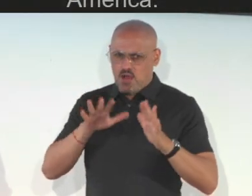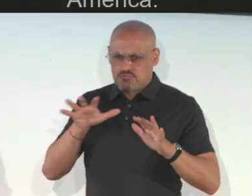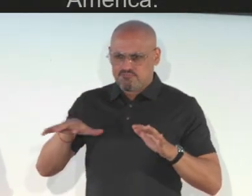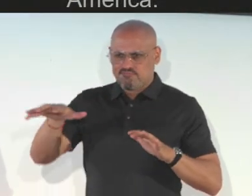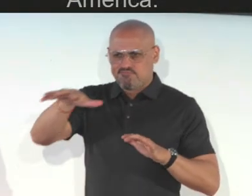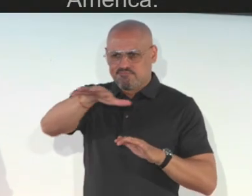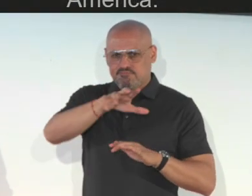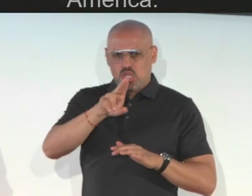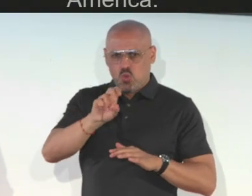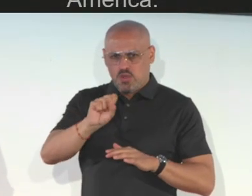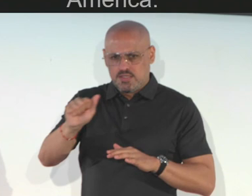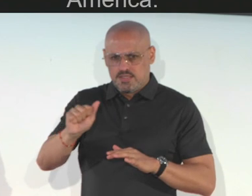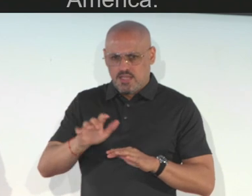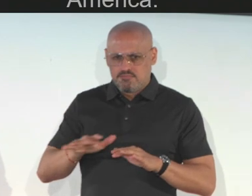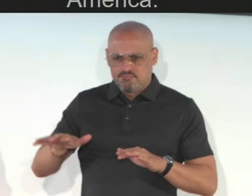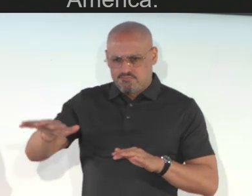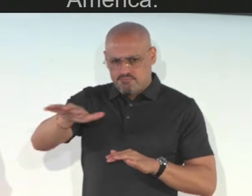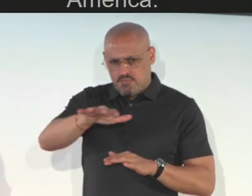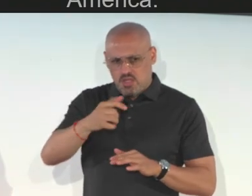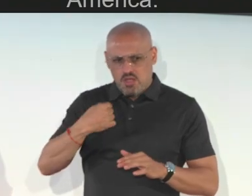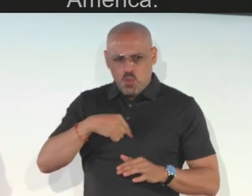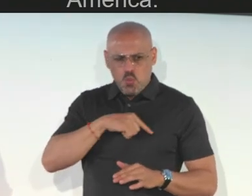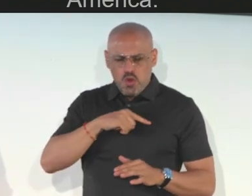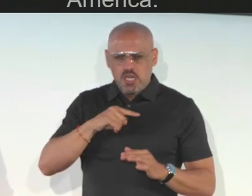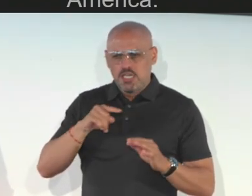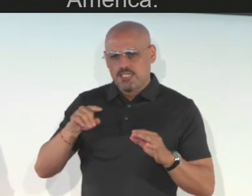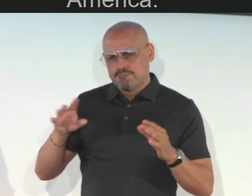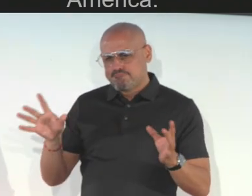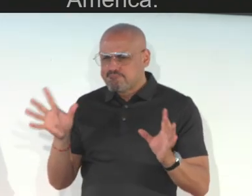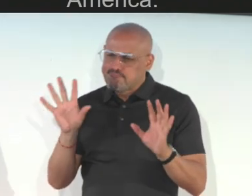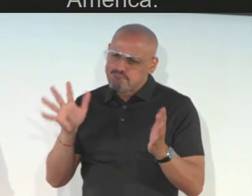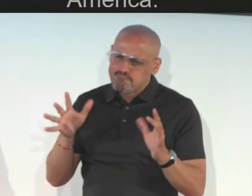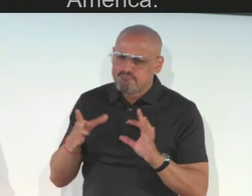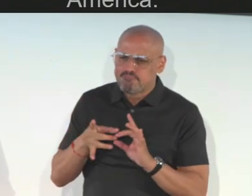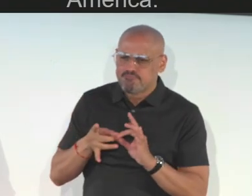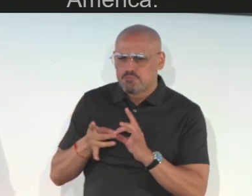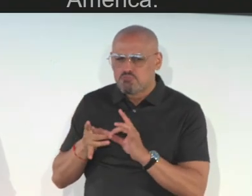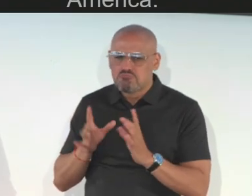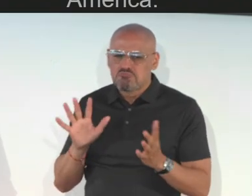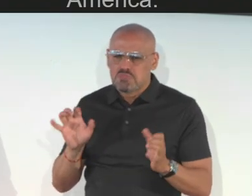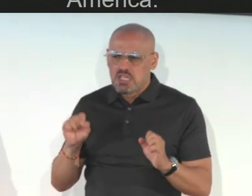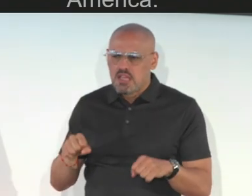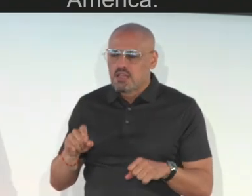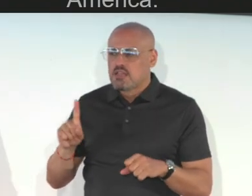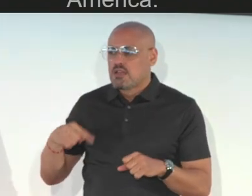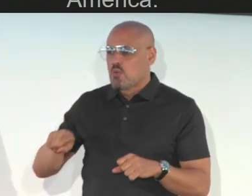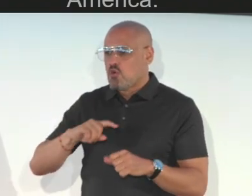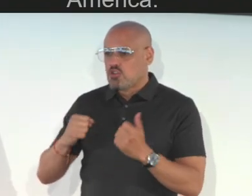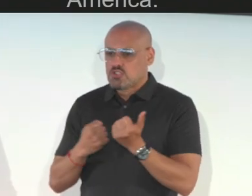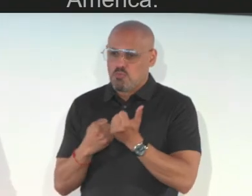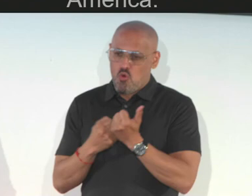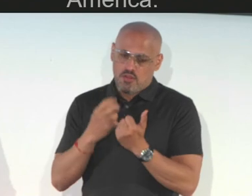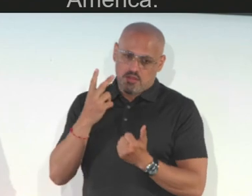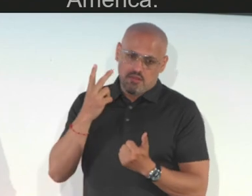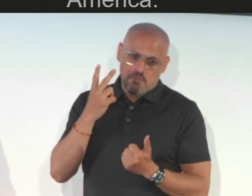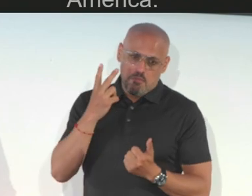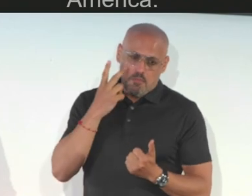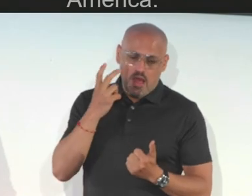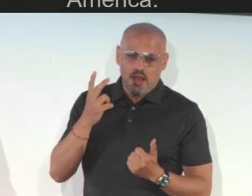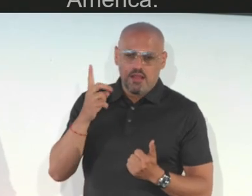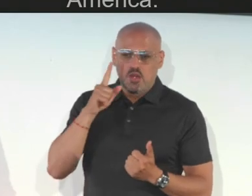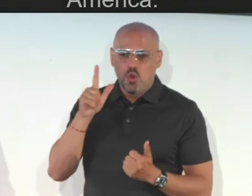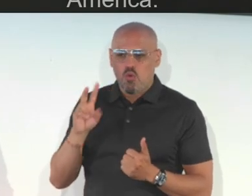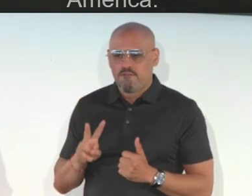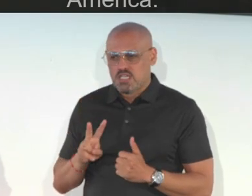across the U.S. We're all kind of loosely affiliated agencies. We're all supporting the blind and low vision community in